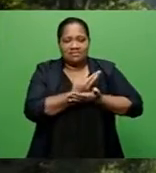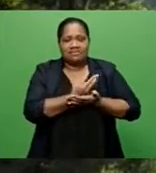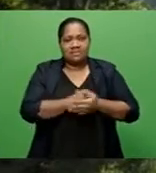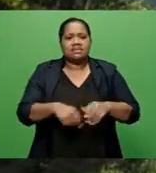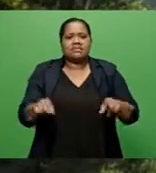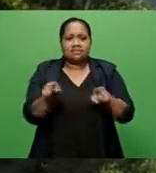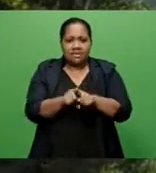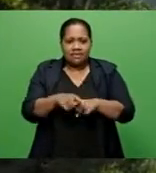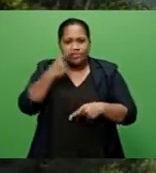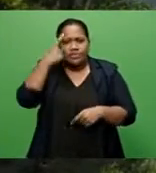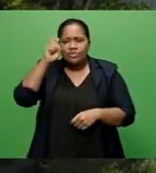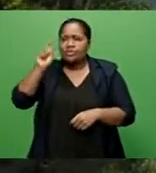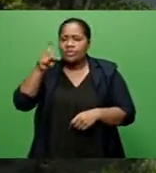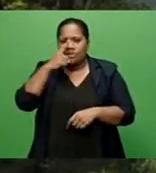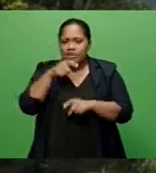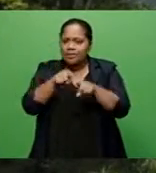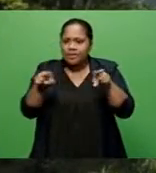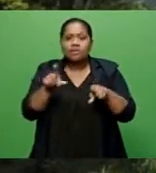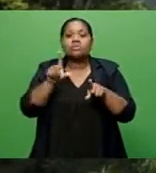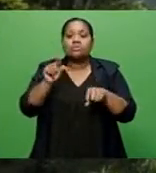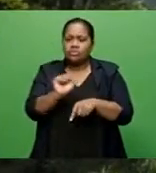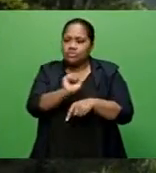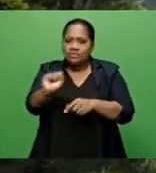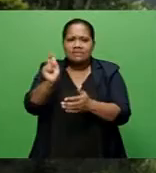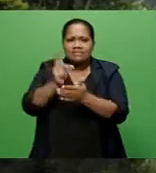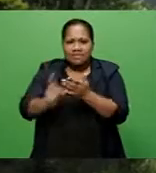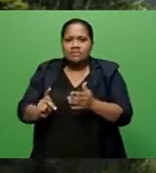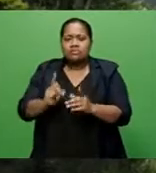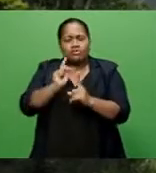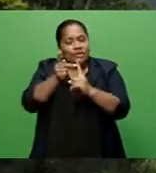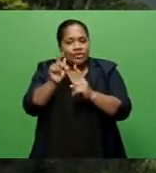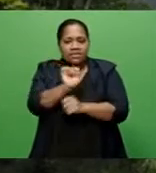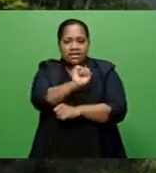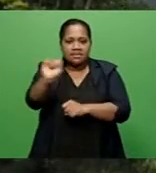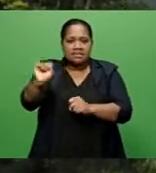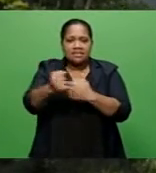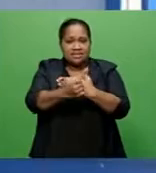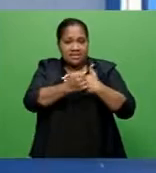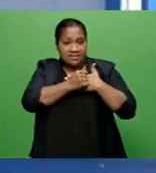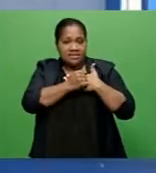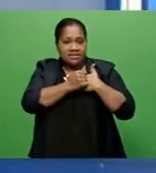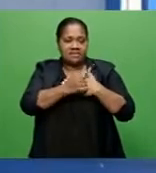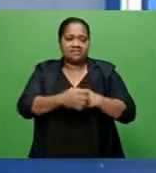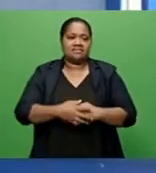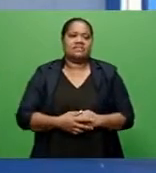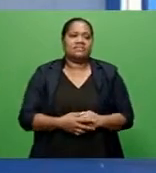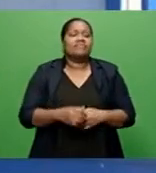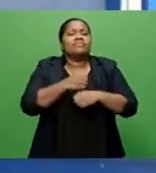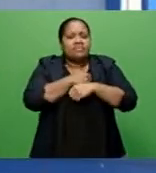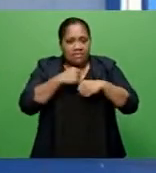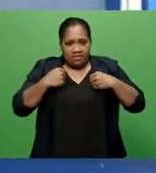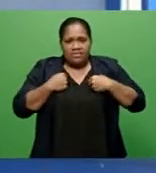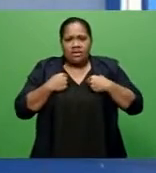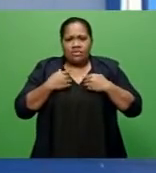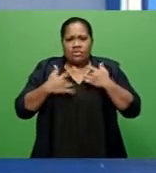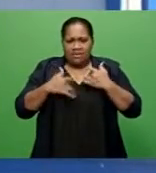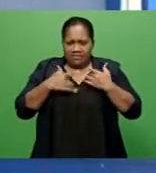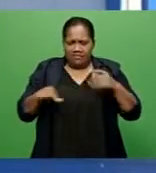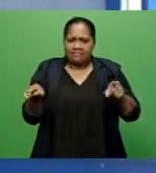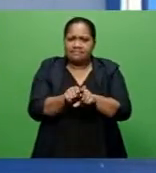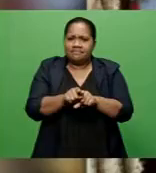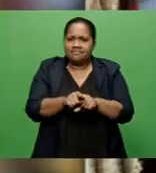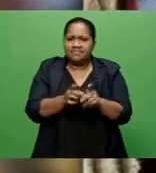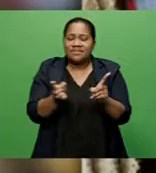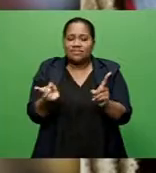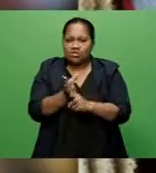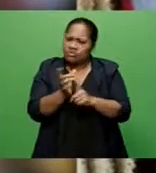public to do their part and prioritize their safety in such times. Our life is also permanent police officers. We